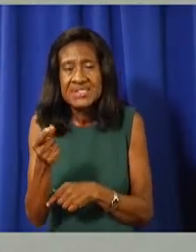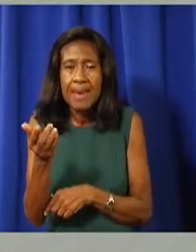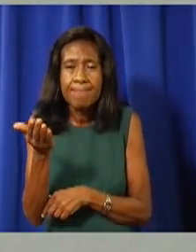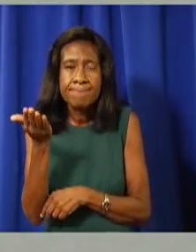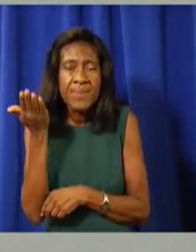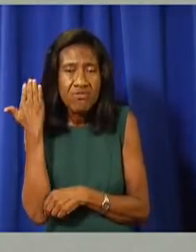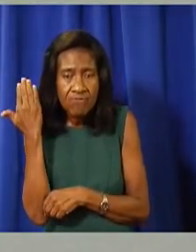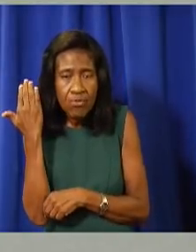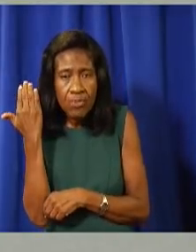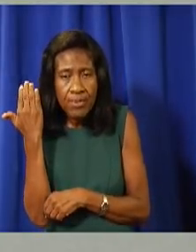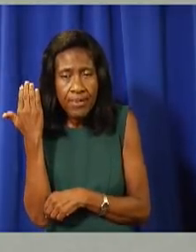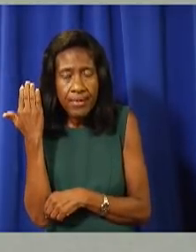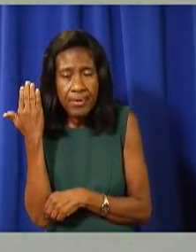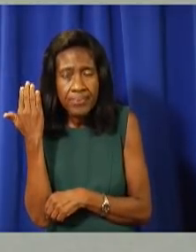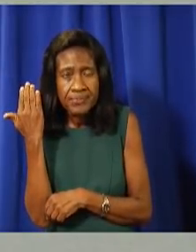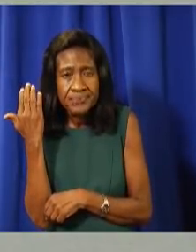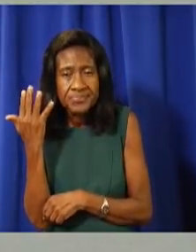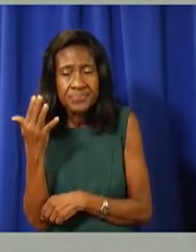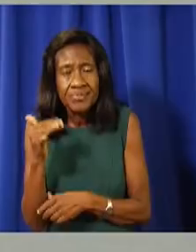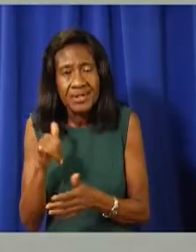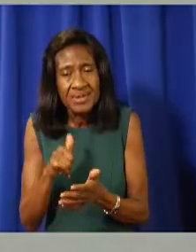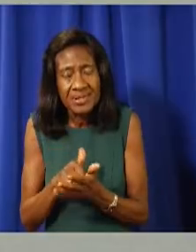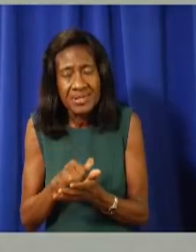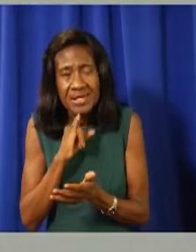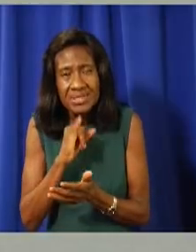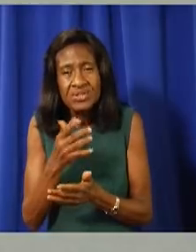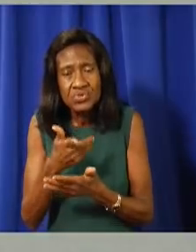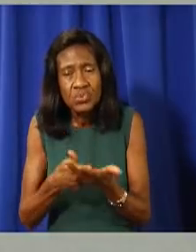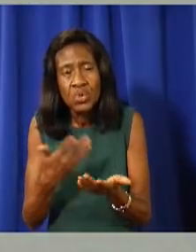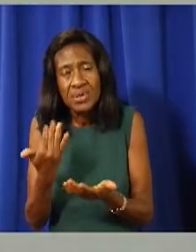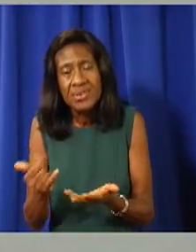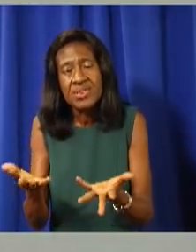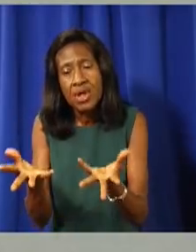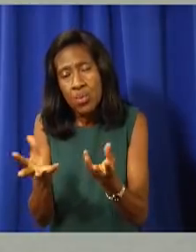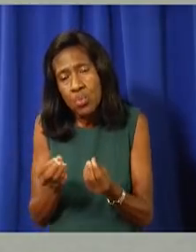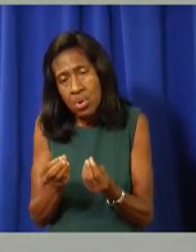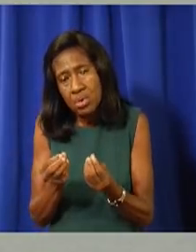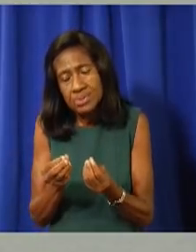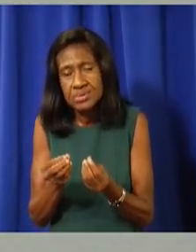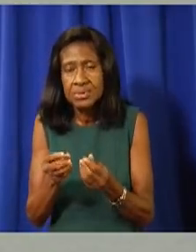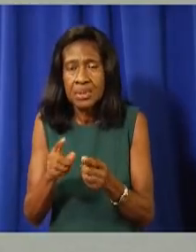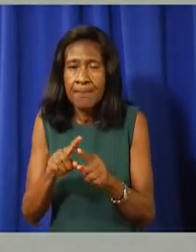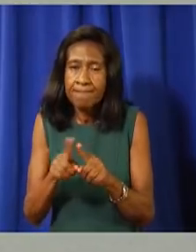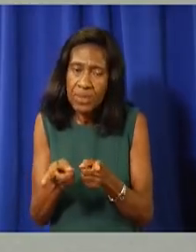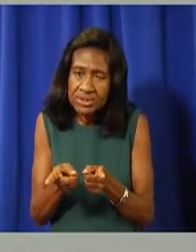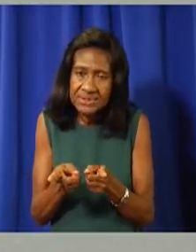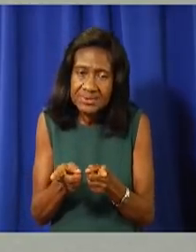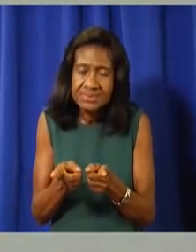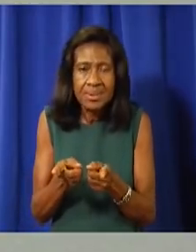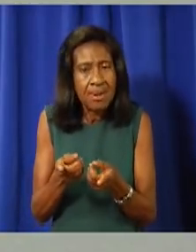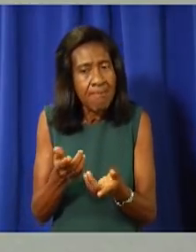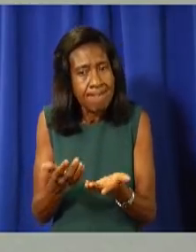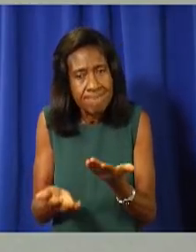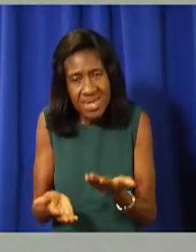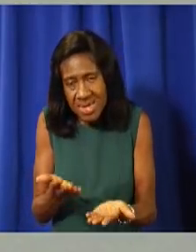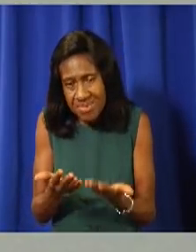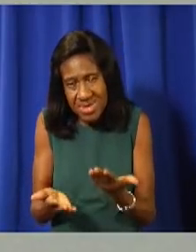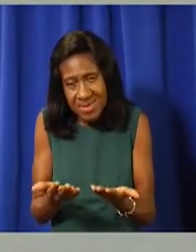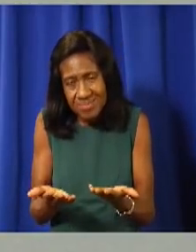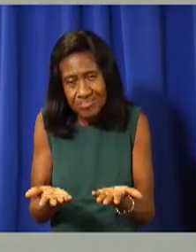that, that was the, the position. You know, we, we may not stick specifically to that 80%,